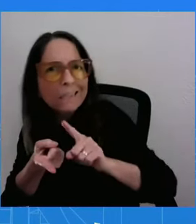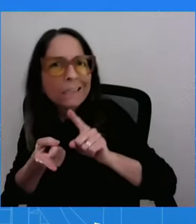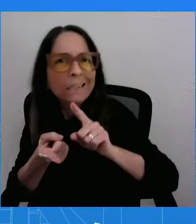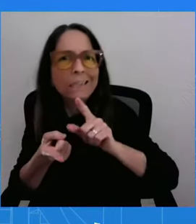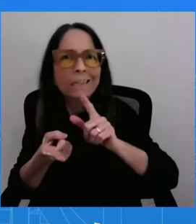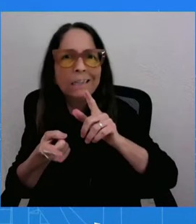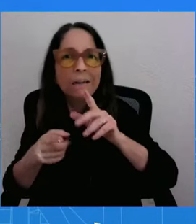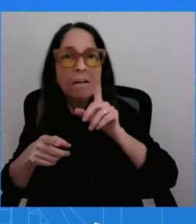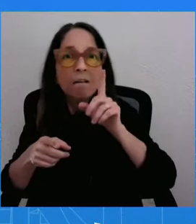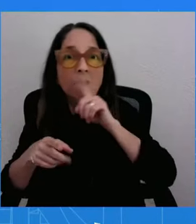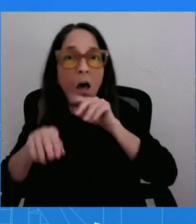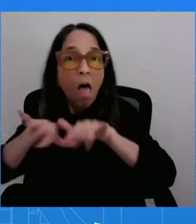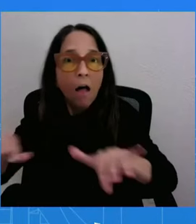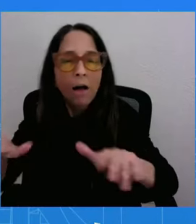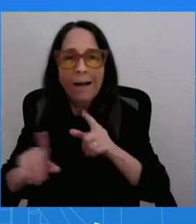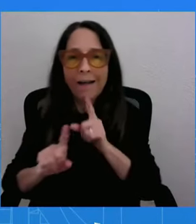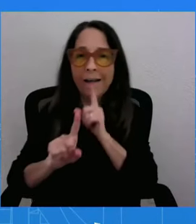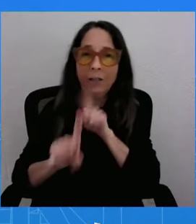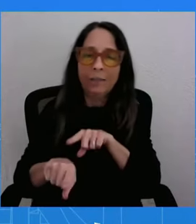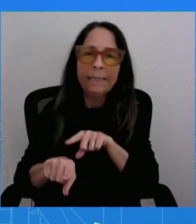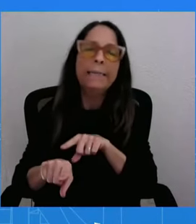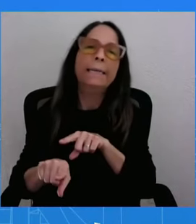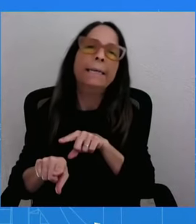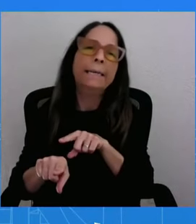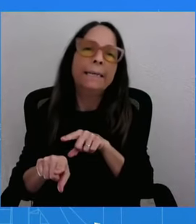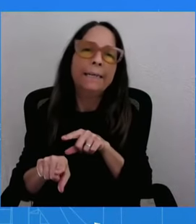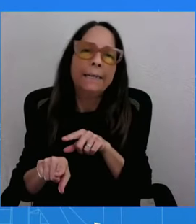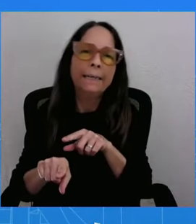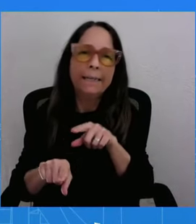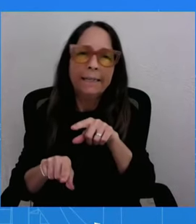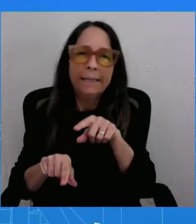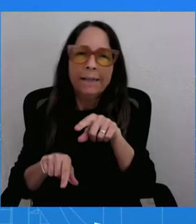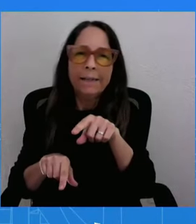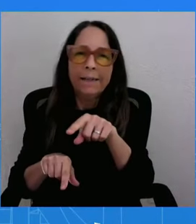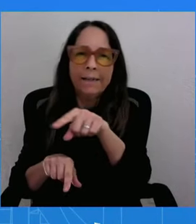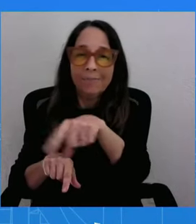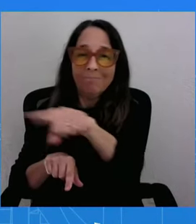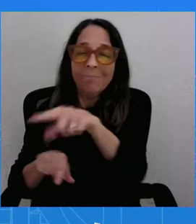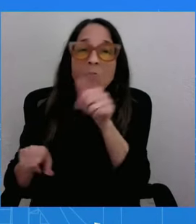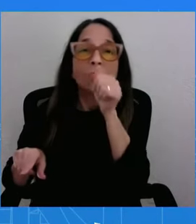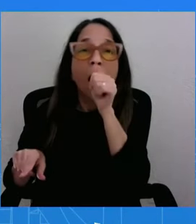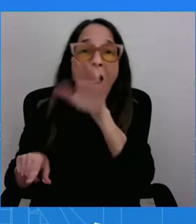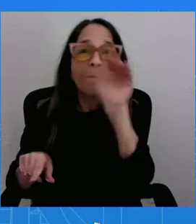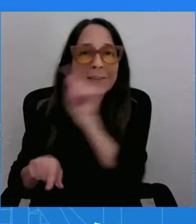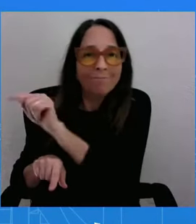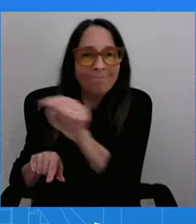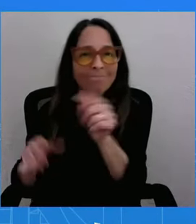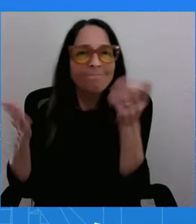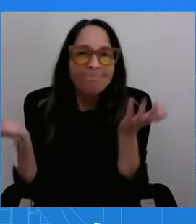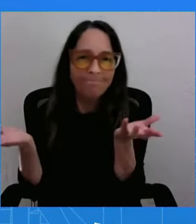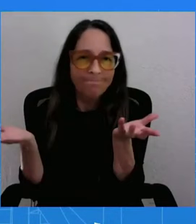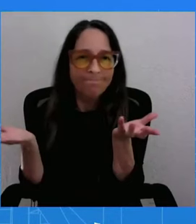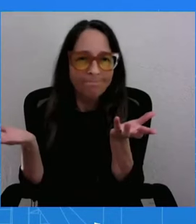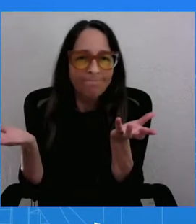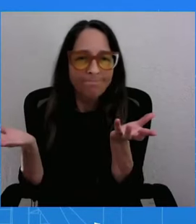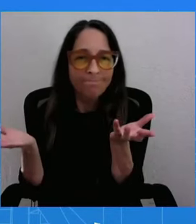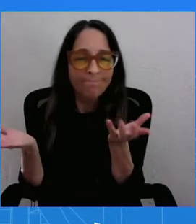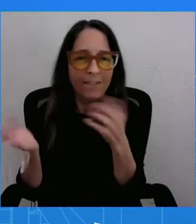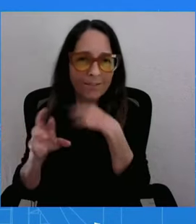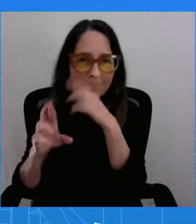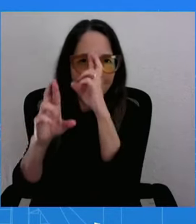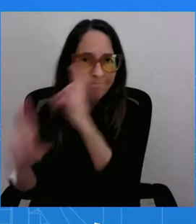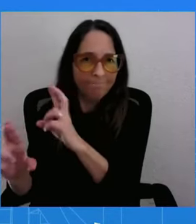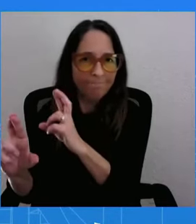their own decisions. It's not about, you know, we obviously are respectful of freedom of speech and certainly the